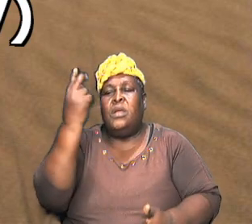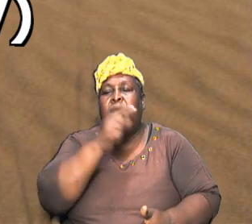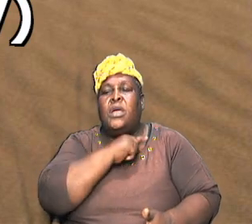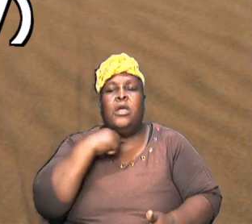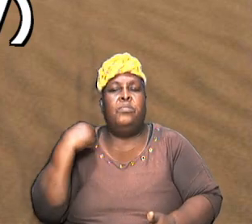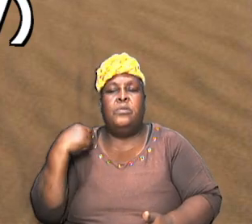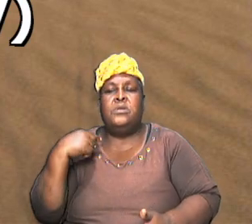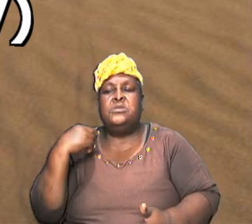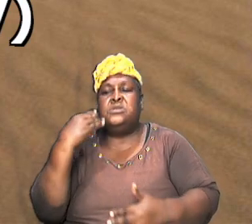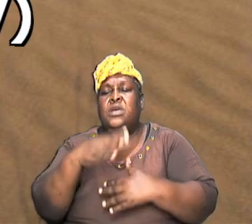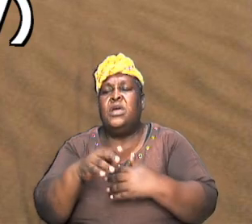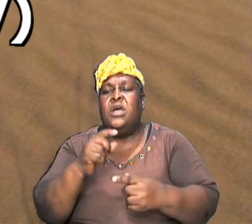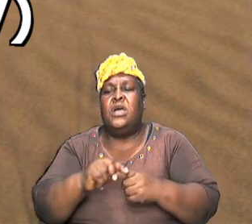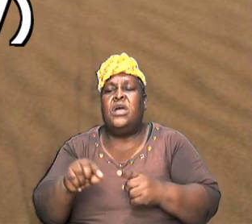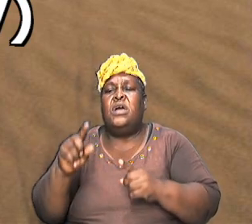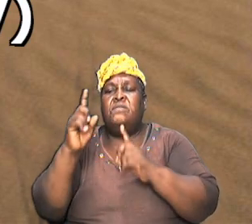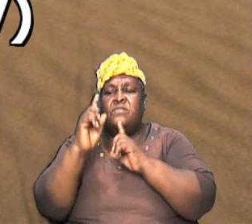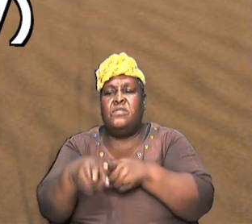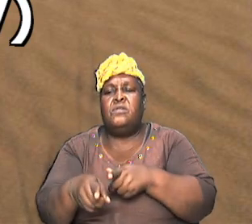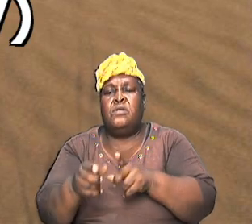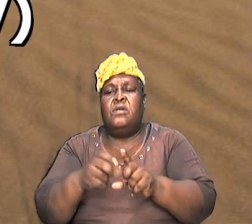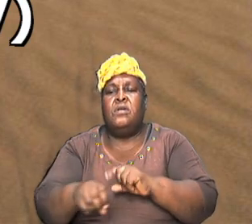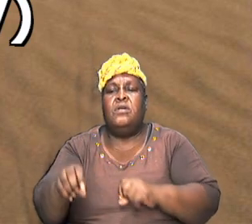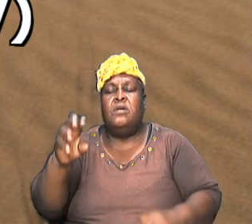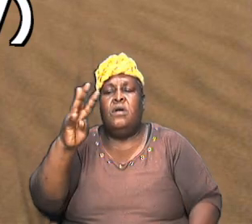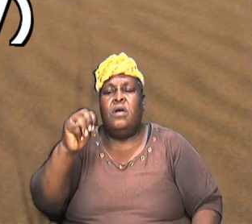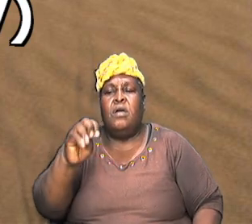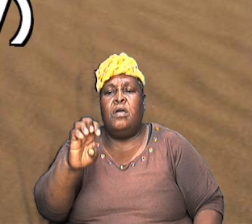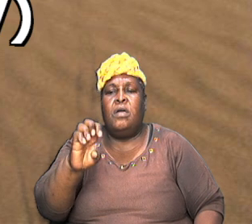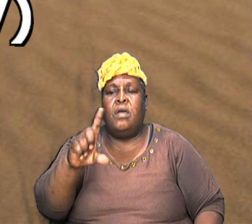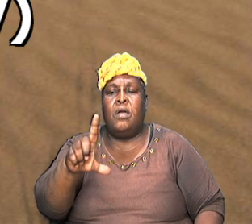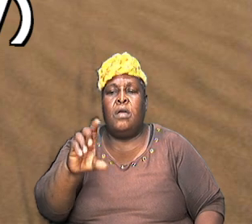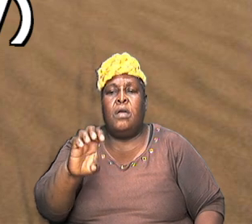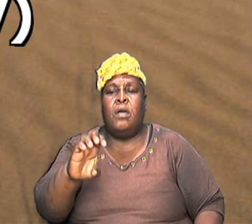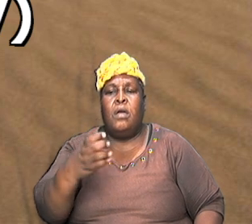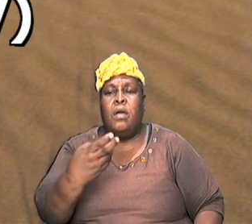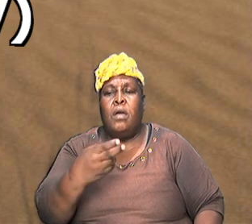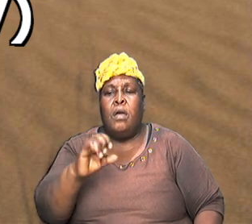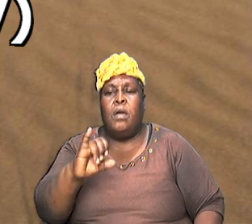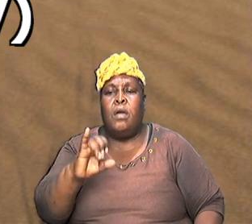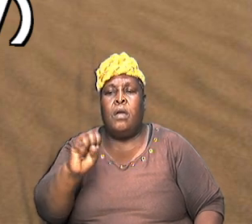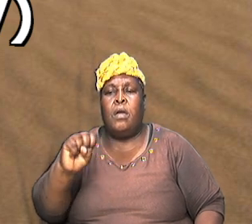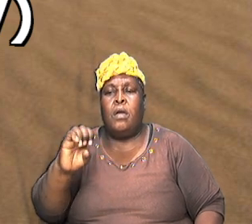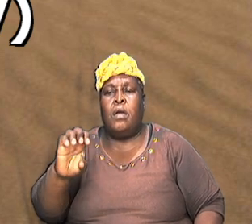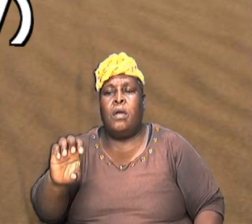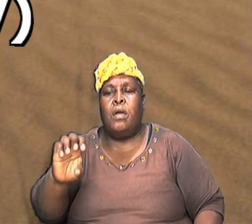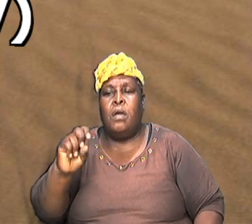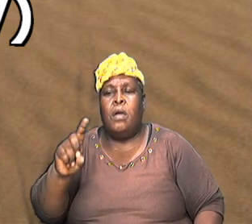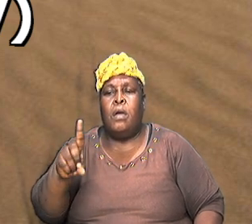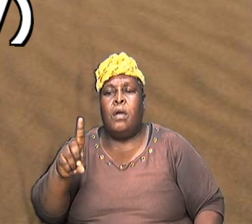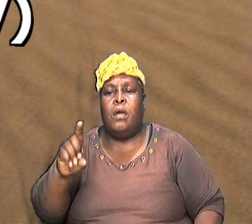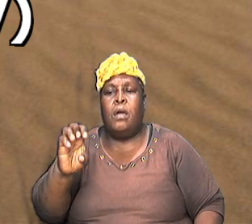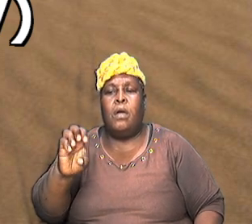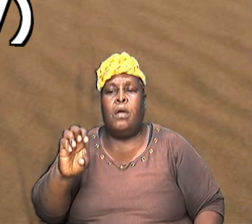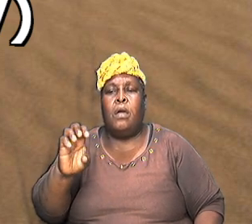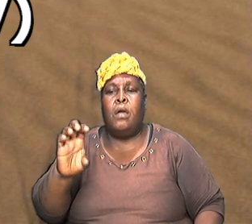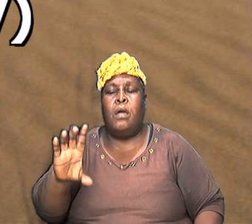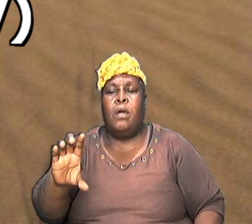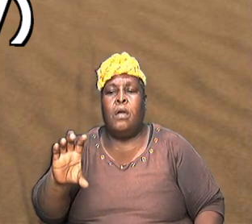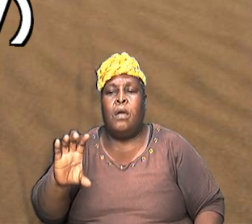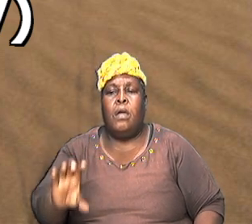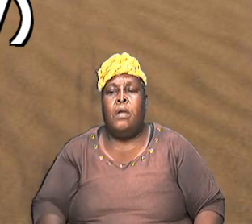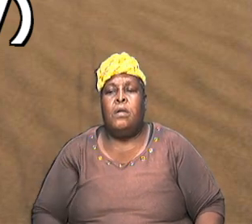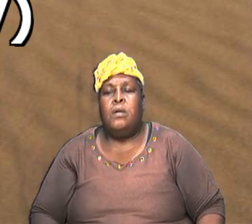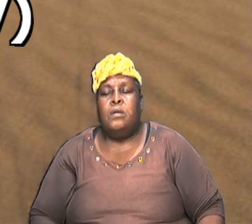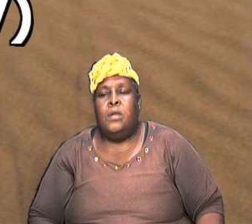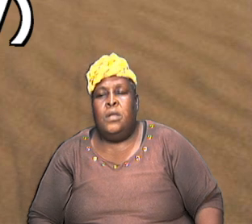and high priest after the order of Melchizedek and so we